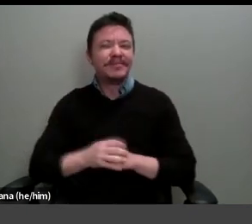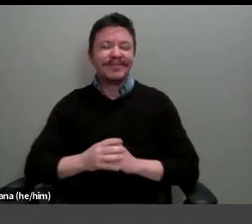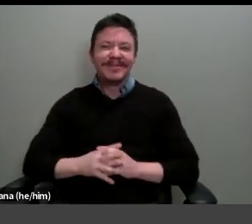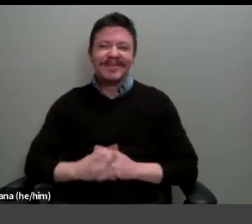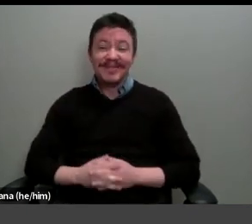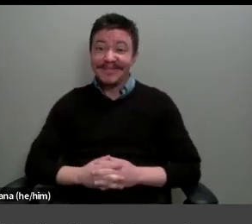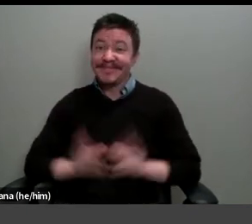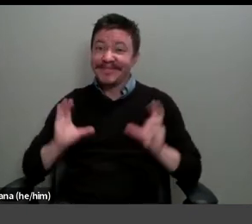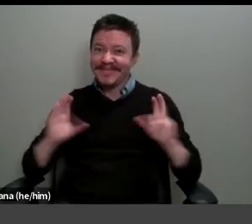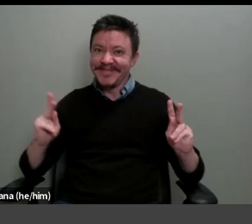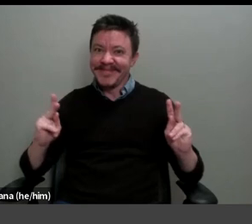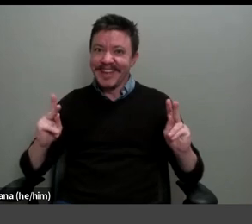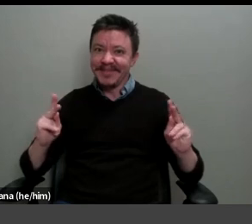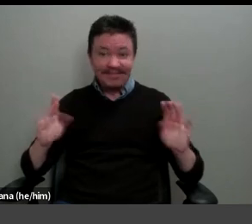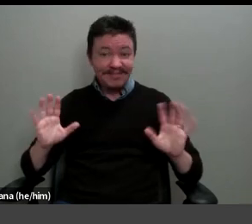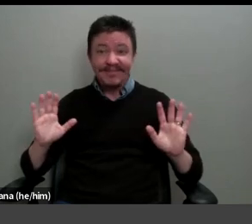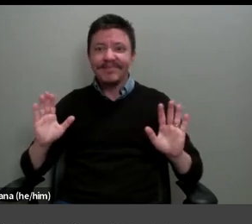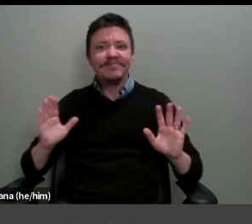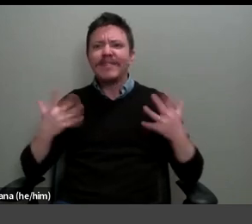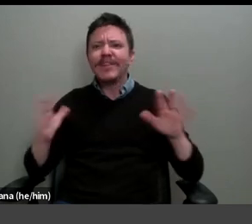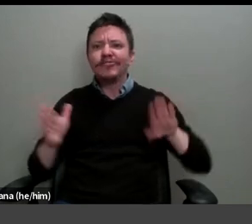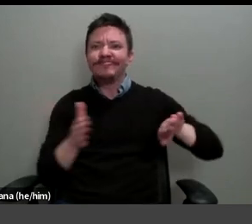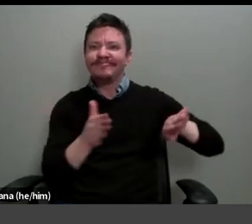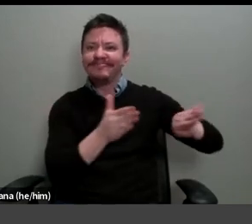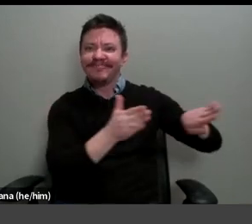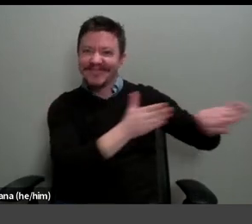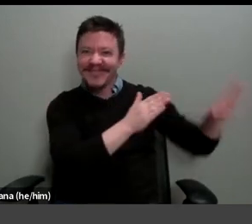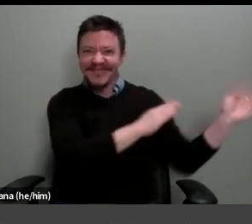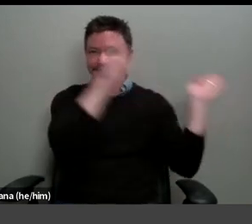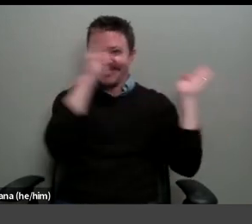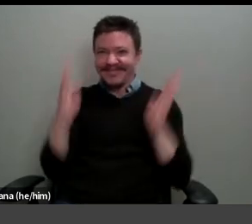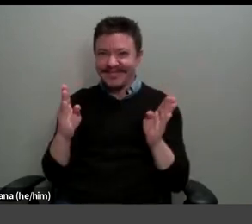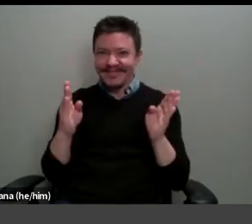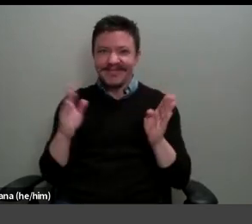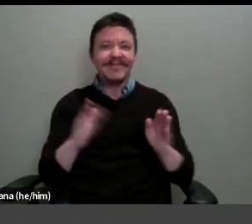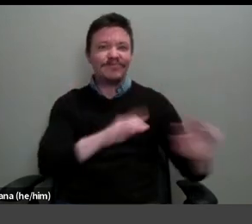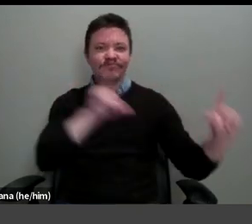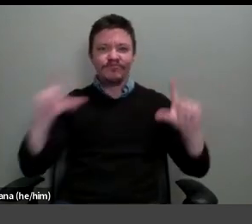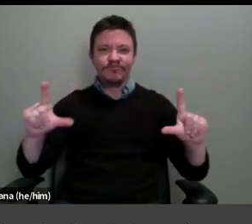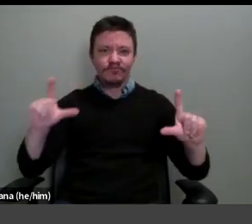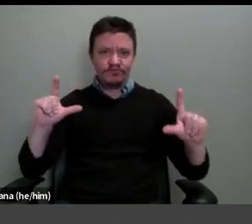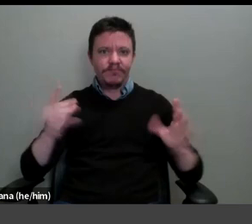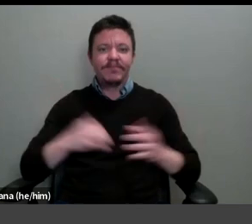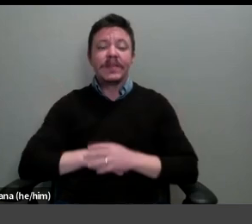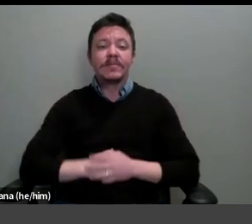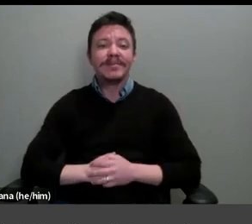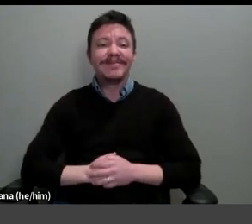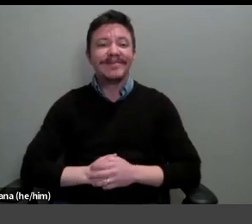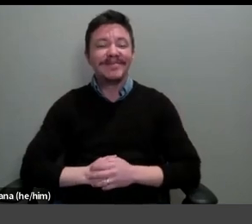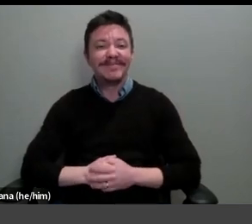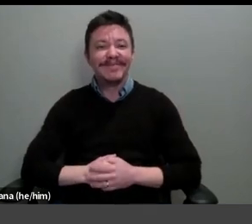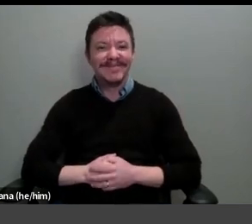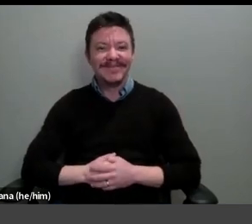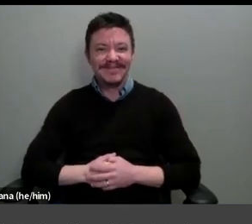Okay, finally, all that stuff is out of the way. I'm going to stop sharing my screen. And I'm going to